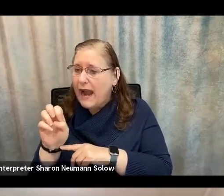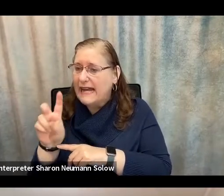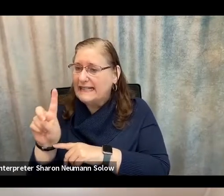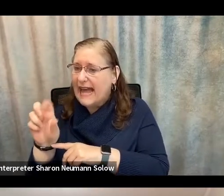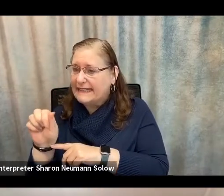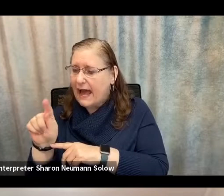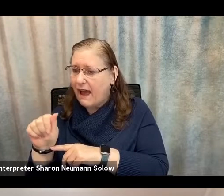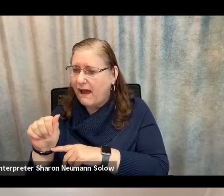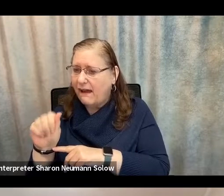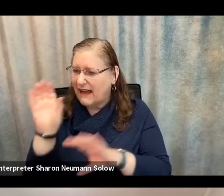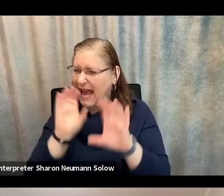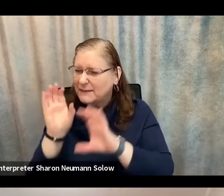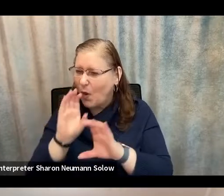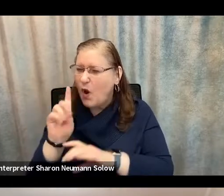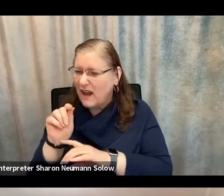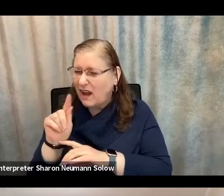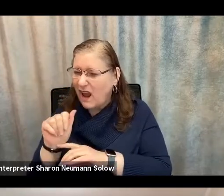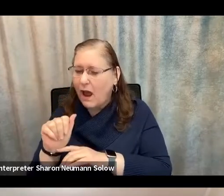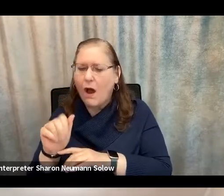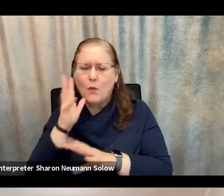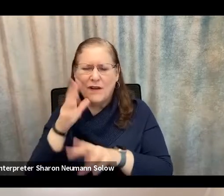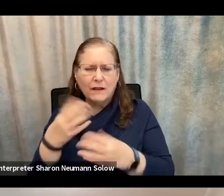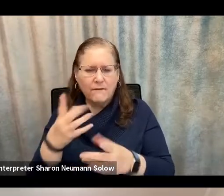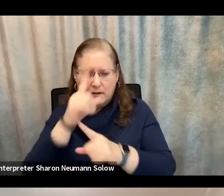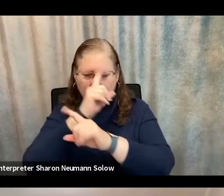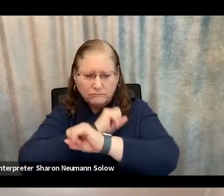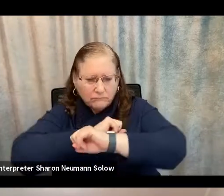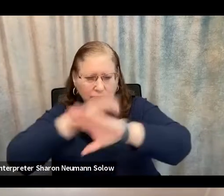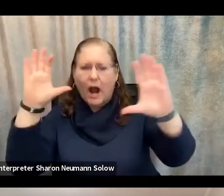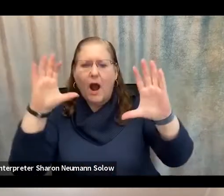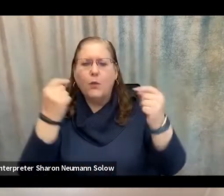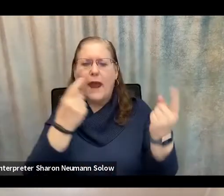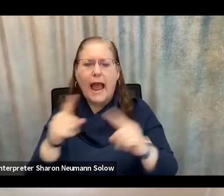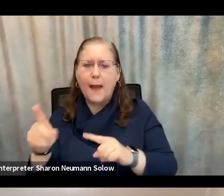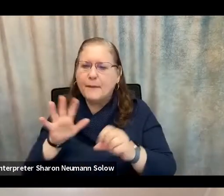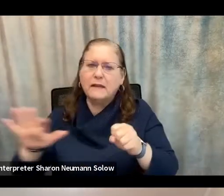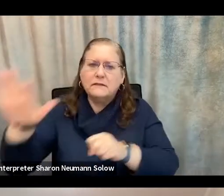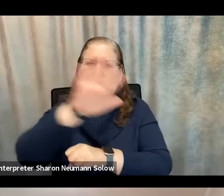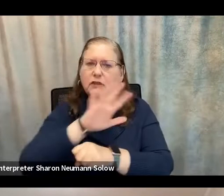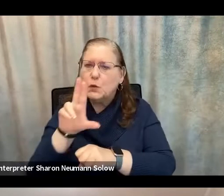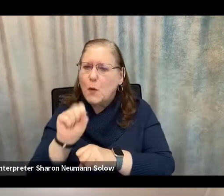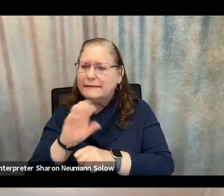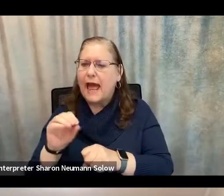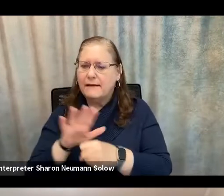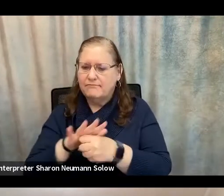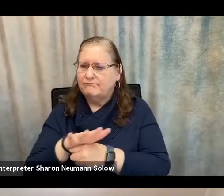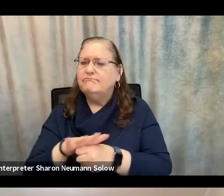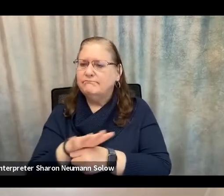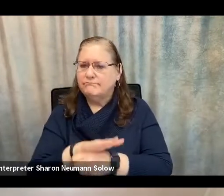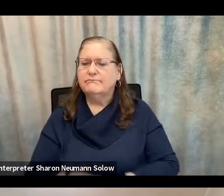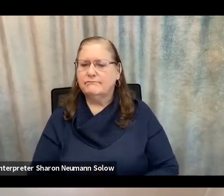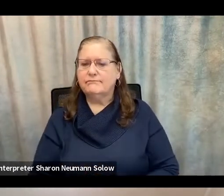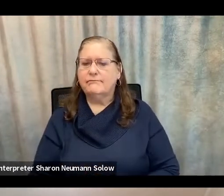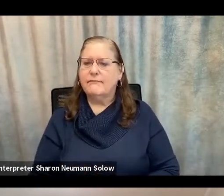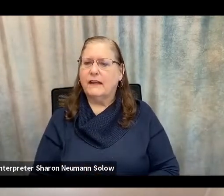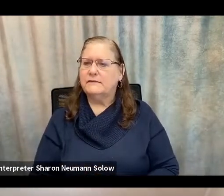insight about what's happening nationwide and also what's happening in your local communities. And I'm just going to throw some of these stats